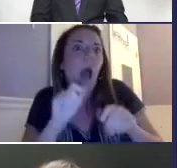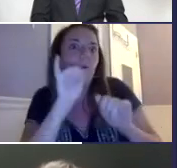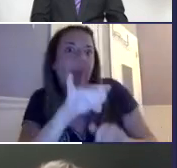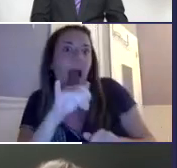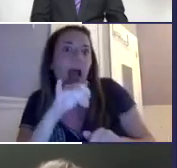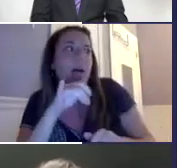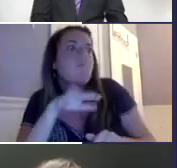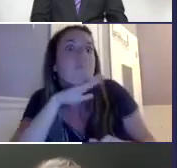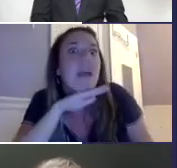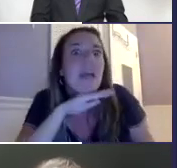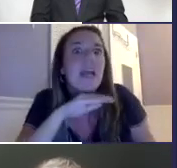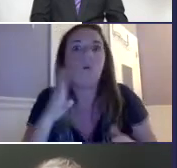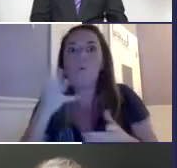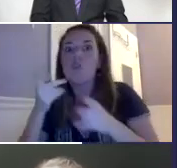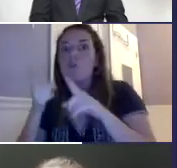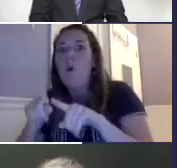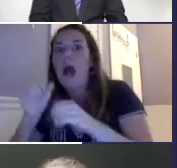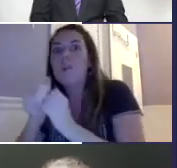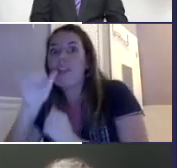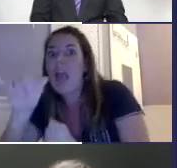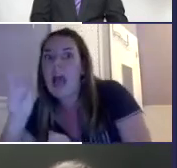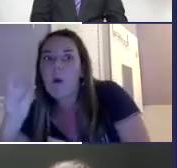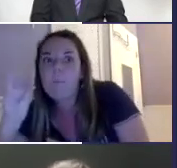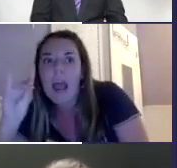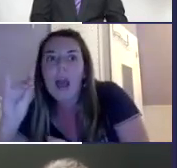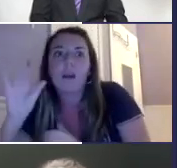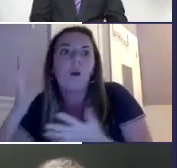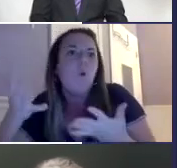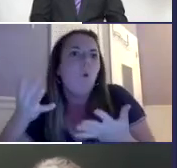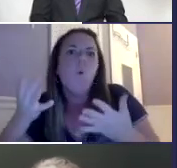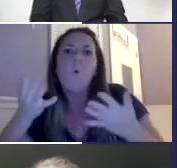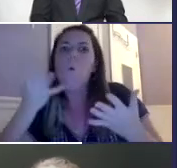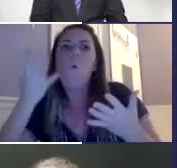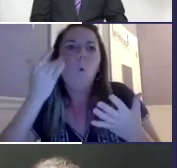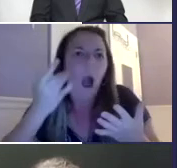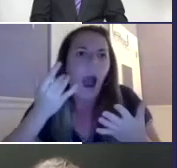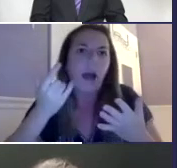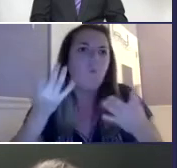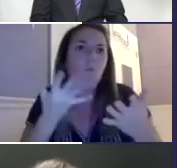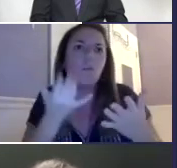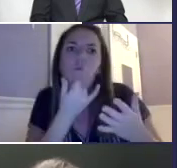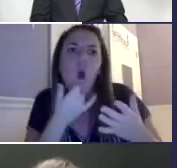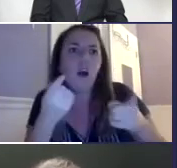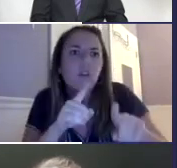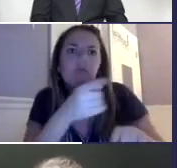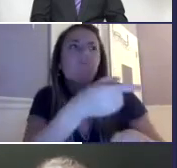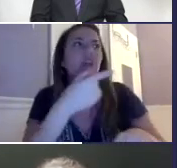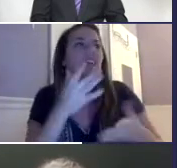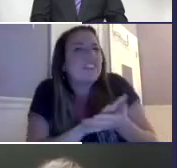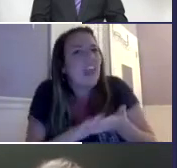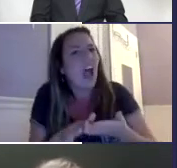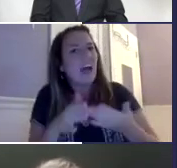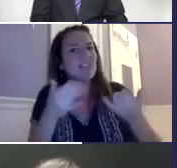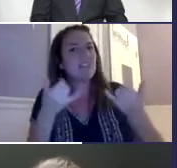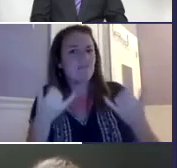cases that they've had. Maybe they're talking about what's going on with the pigs or with the, you know, different animals that are around. What's